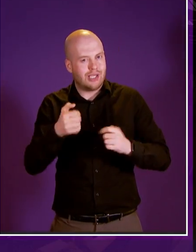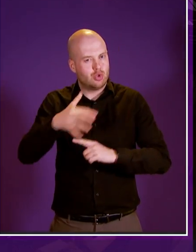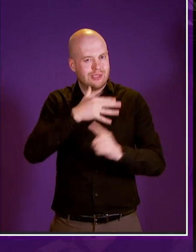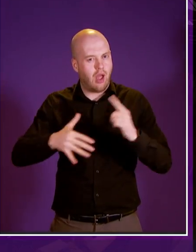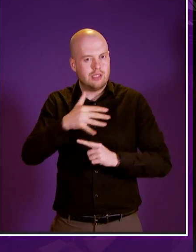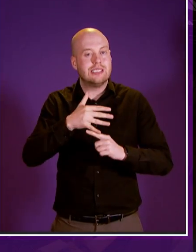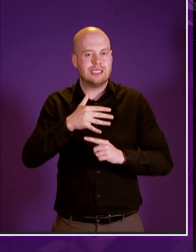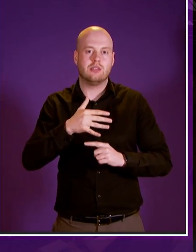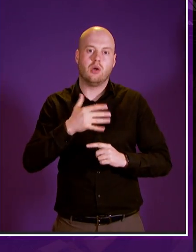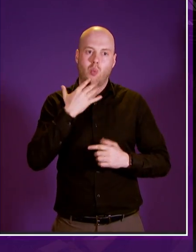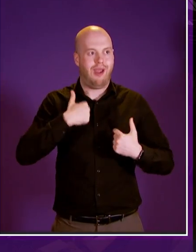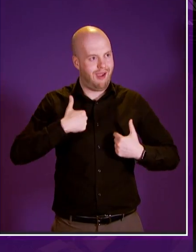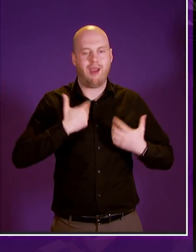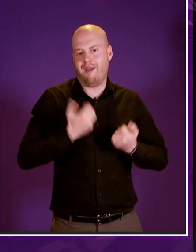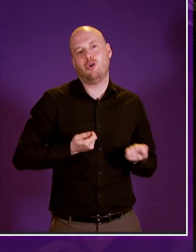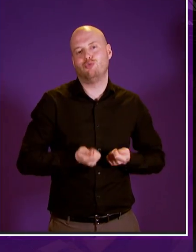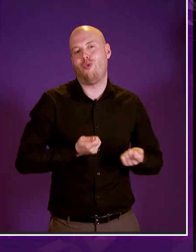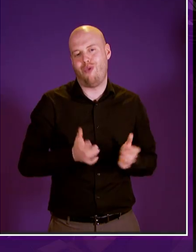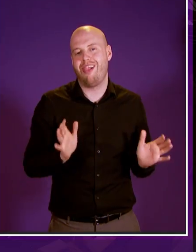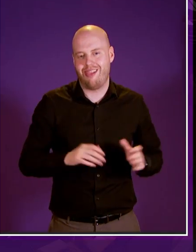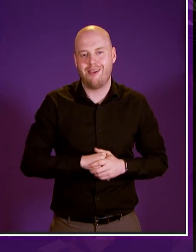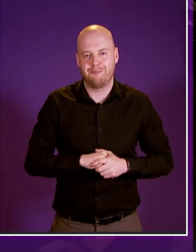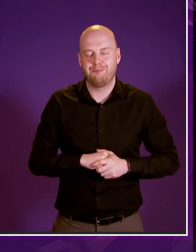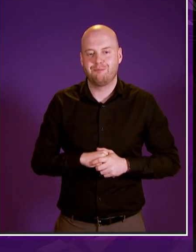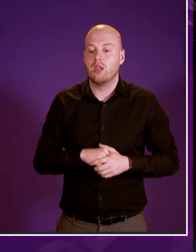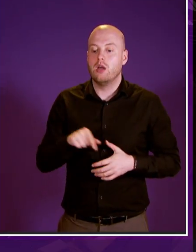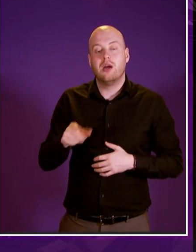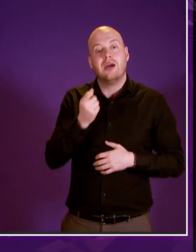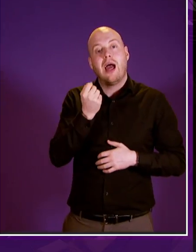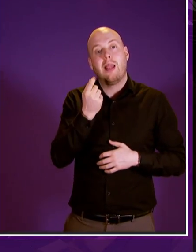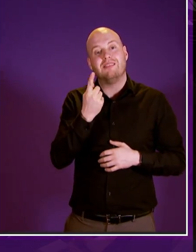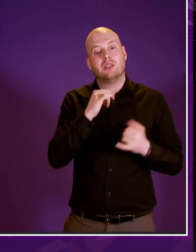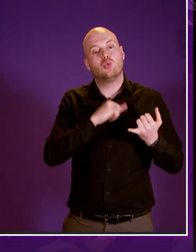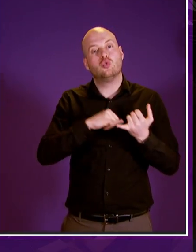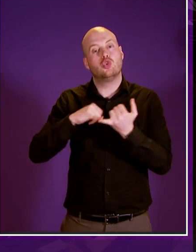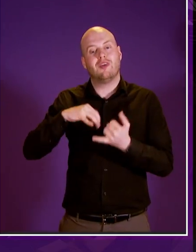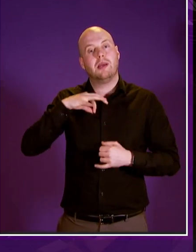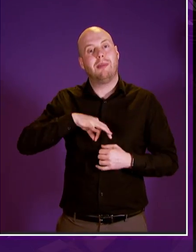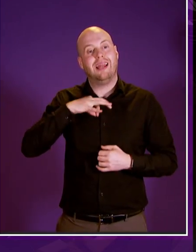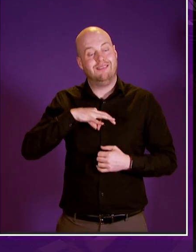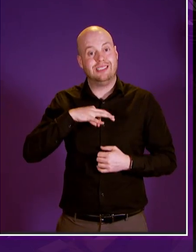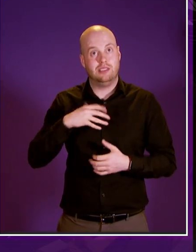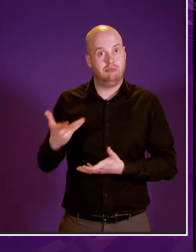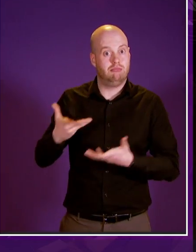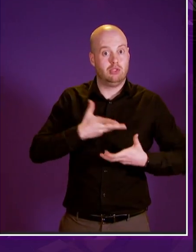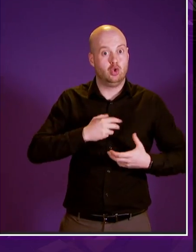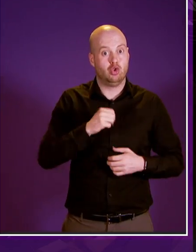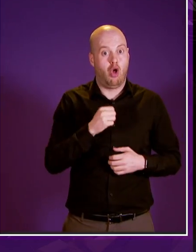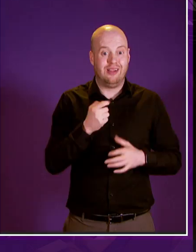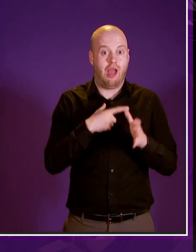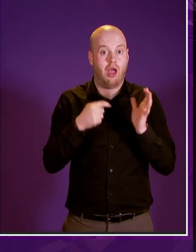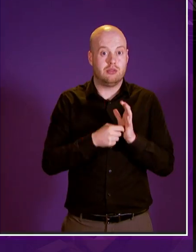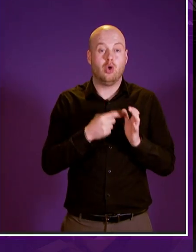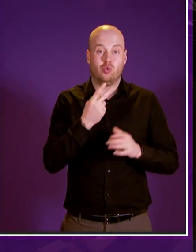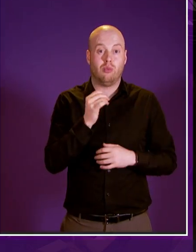take matters into our own hands following the devolution of 11 social security benefits in the scotland act in 2016 this was the